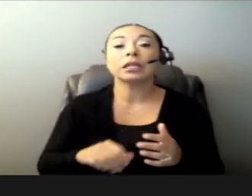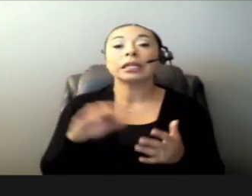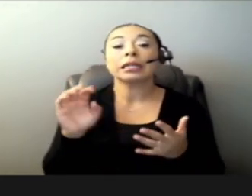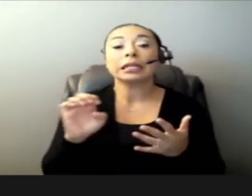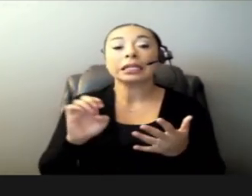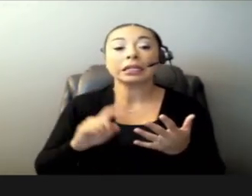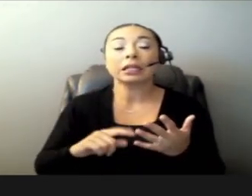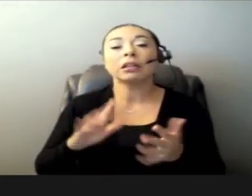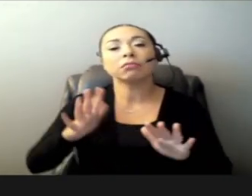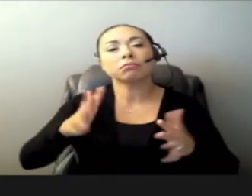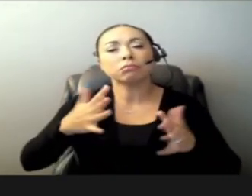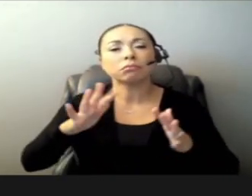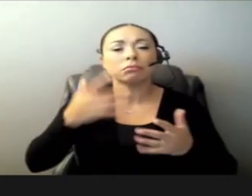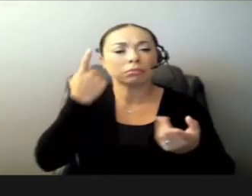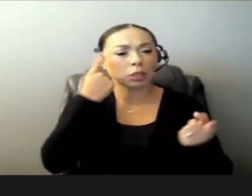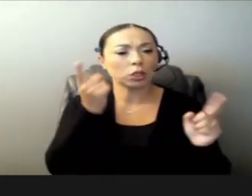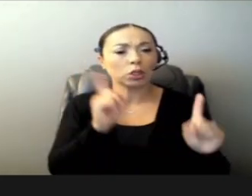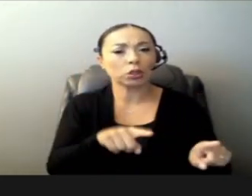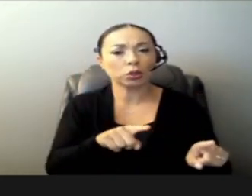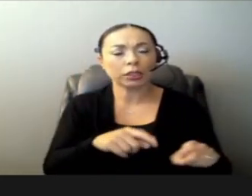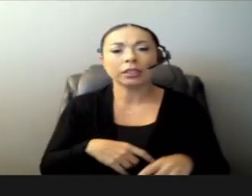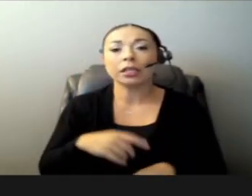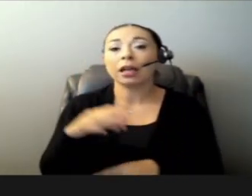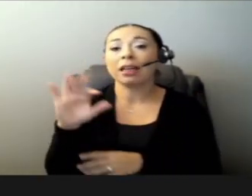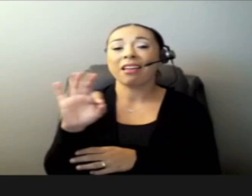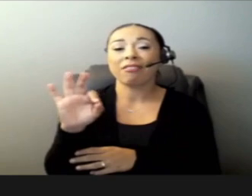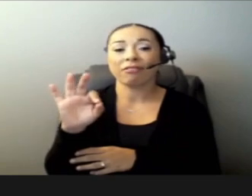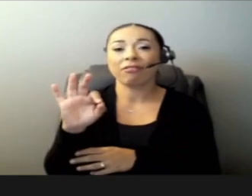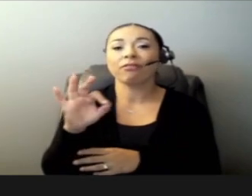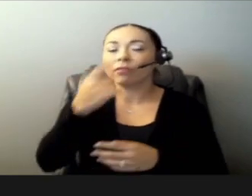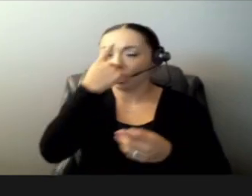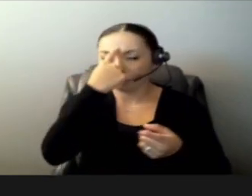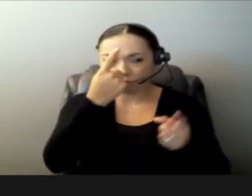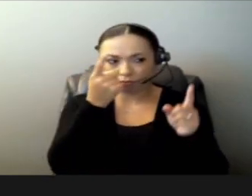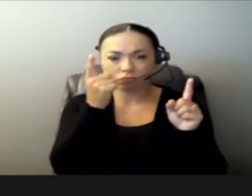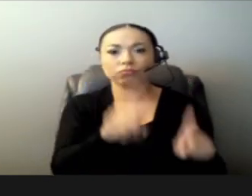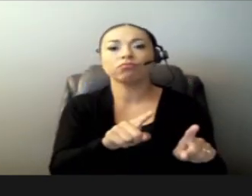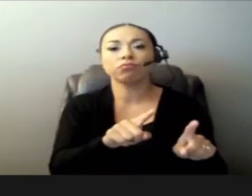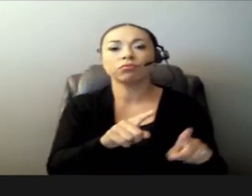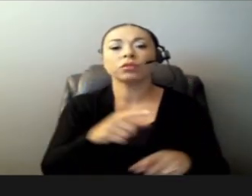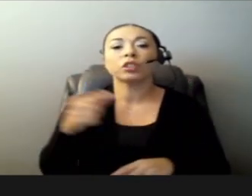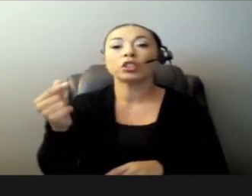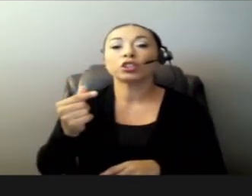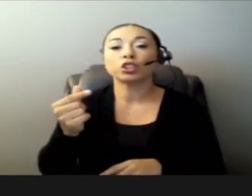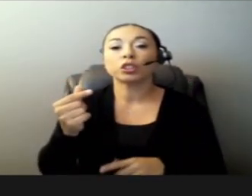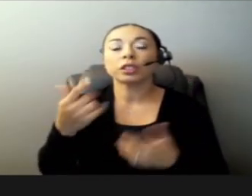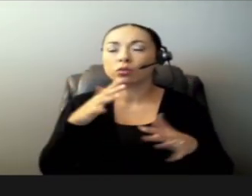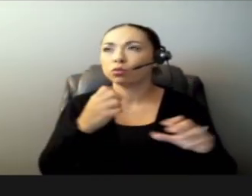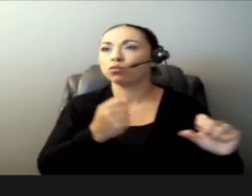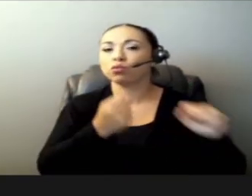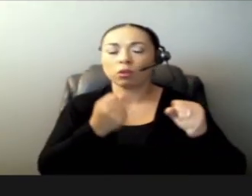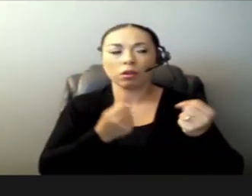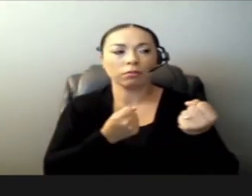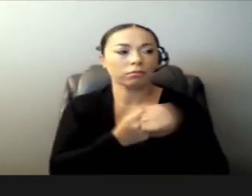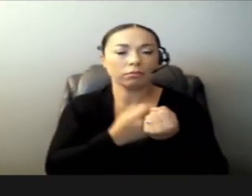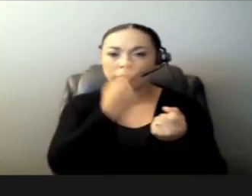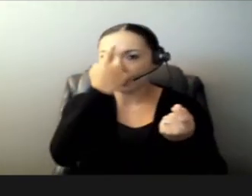Somewhat agree. F. Agree. G. Strongly agree.